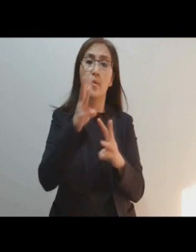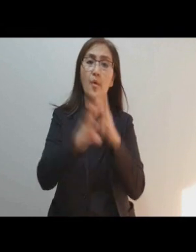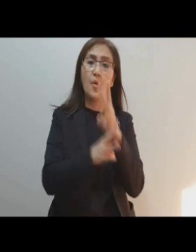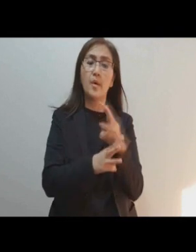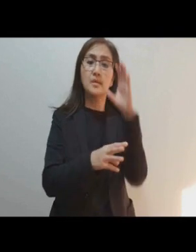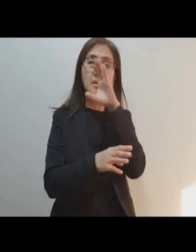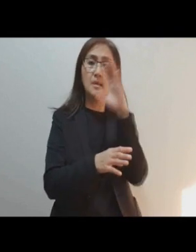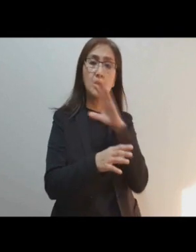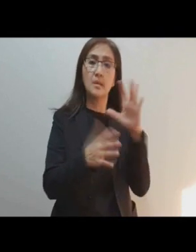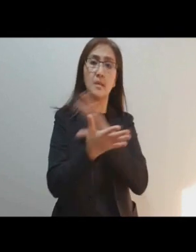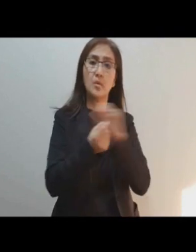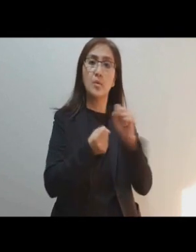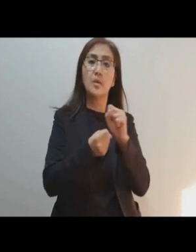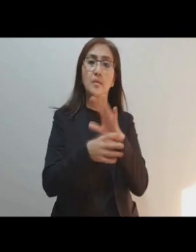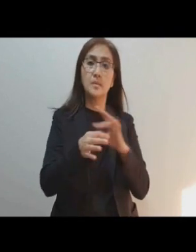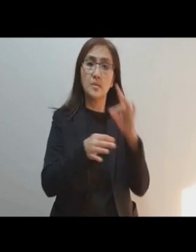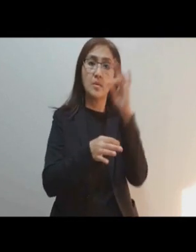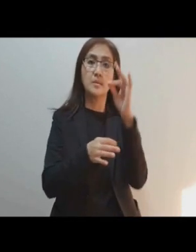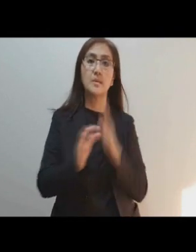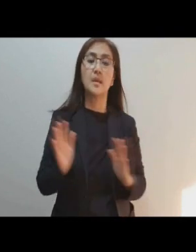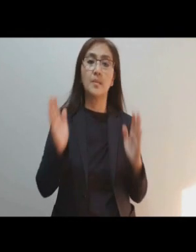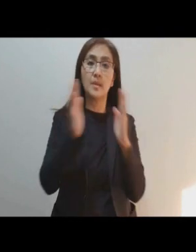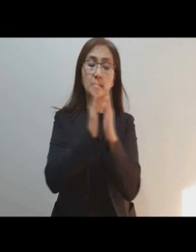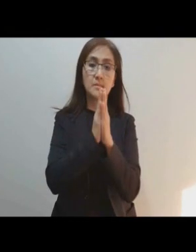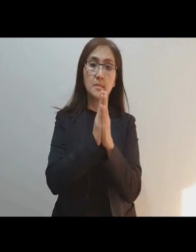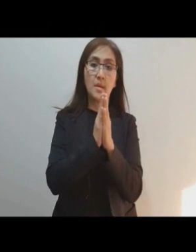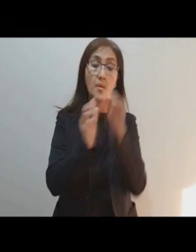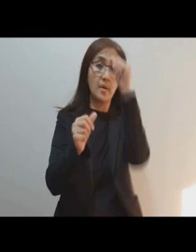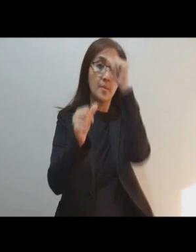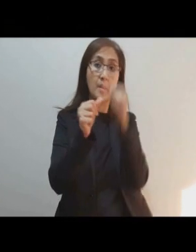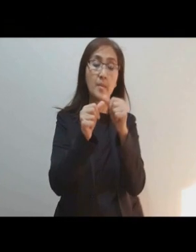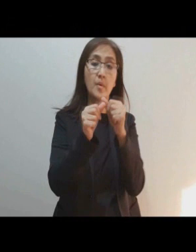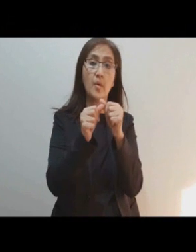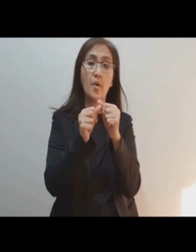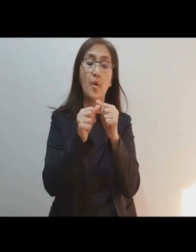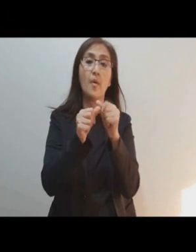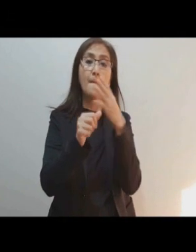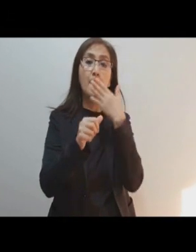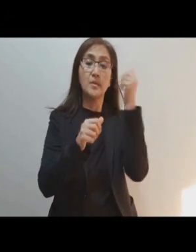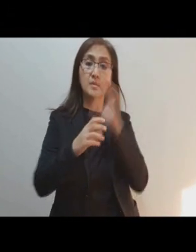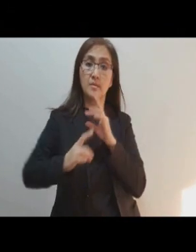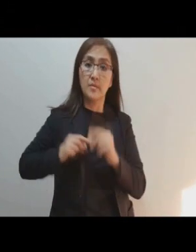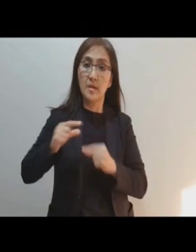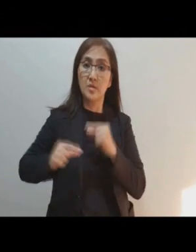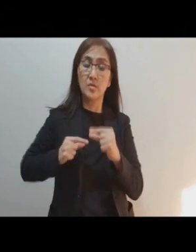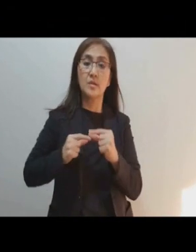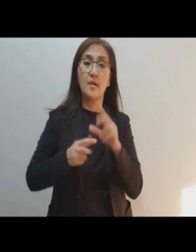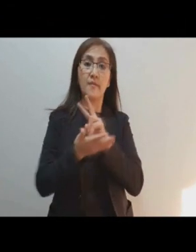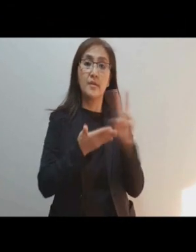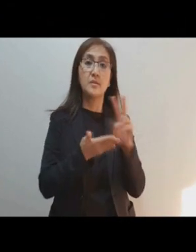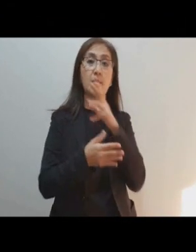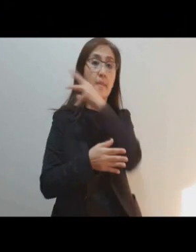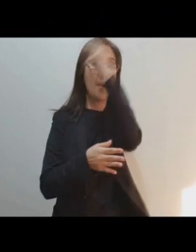seeking the ruin of souls. Amen. Remember, O most gracious Virgin Mary, that